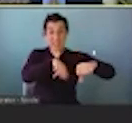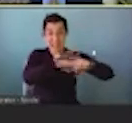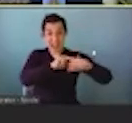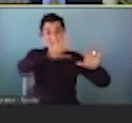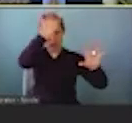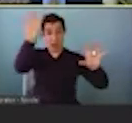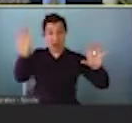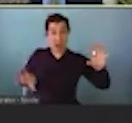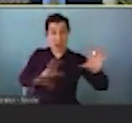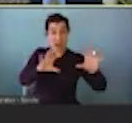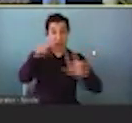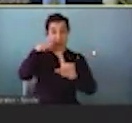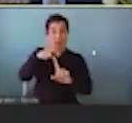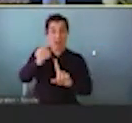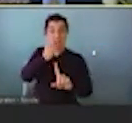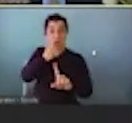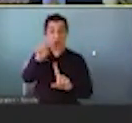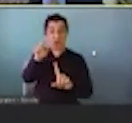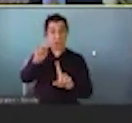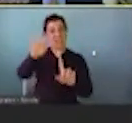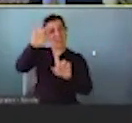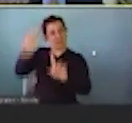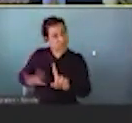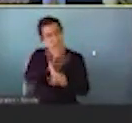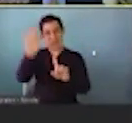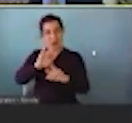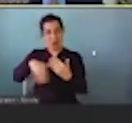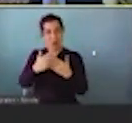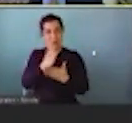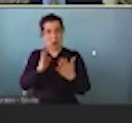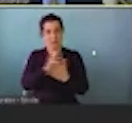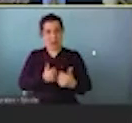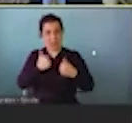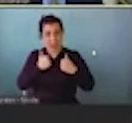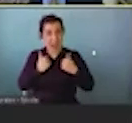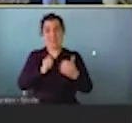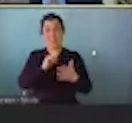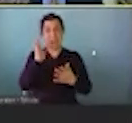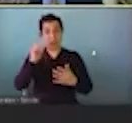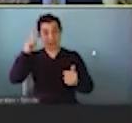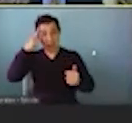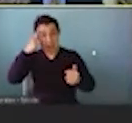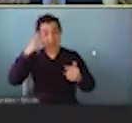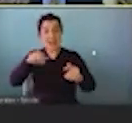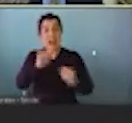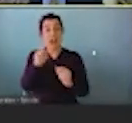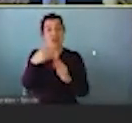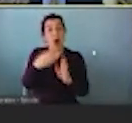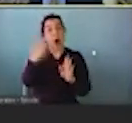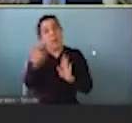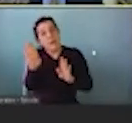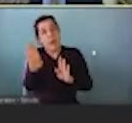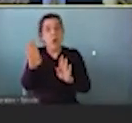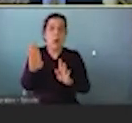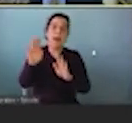we start to see that food and nutrition touches every aspect of our lives, every aspect of our government. And this is not a blue, you know,